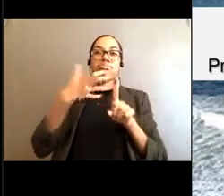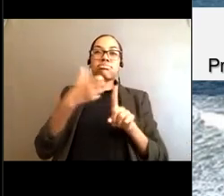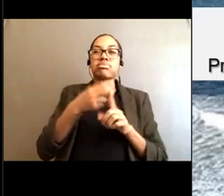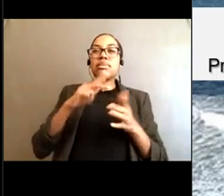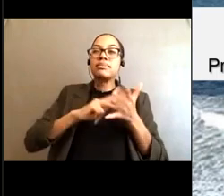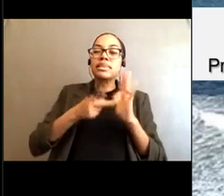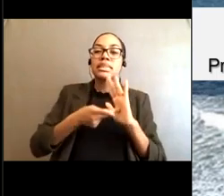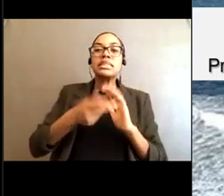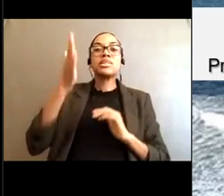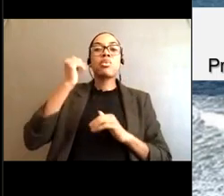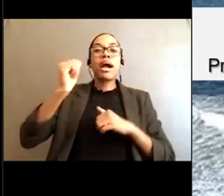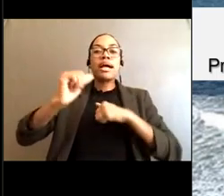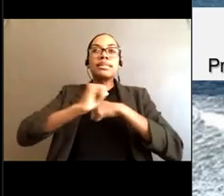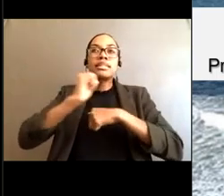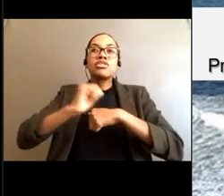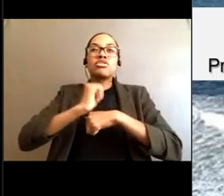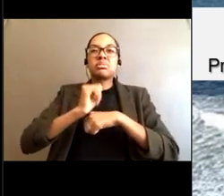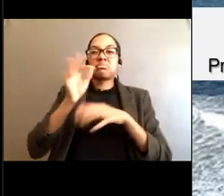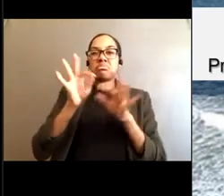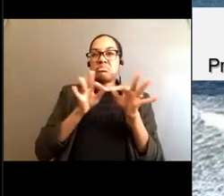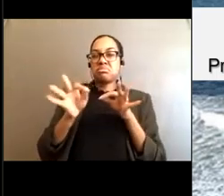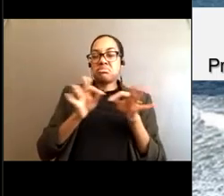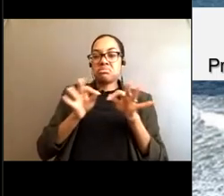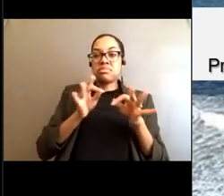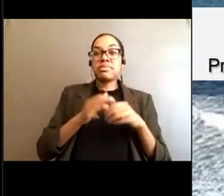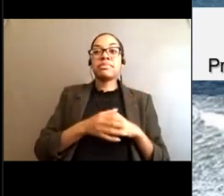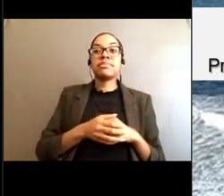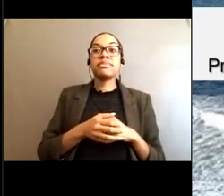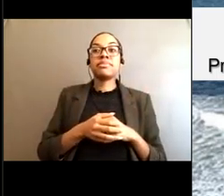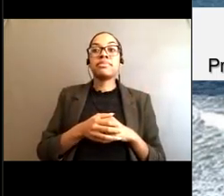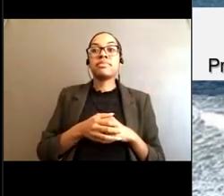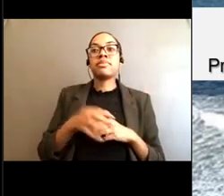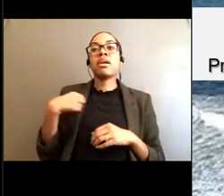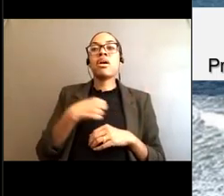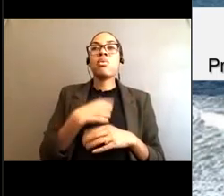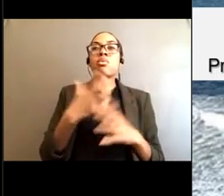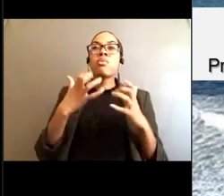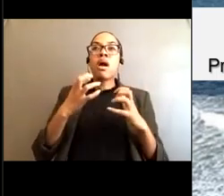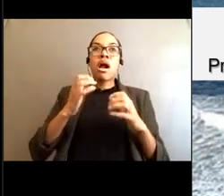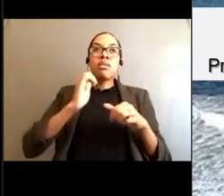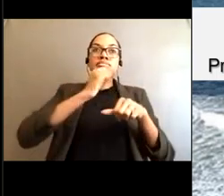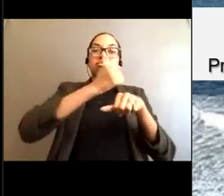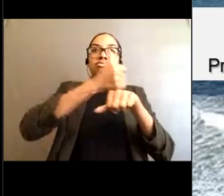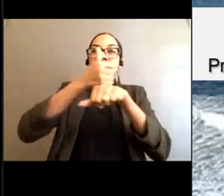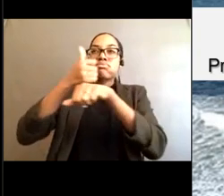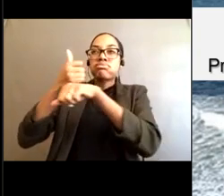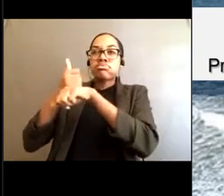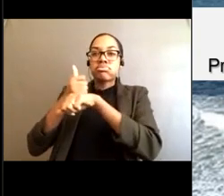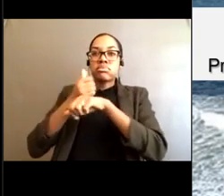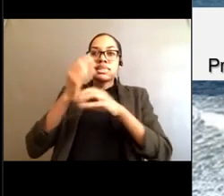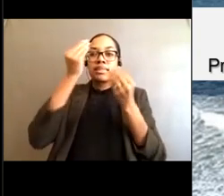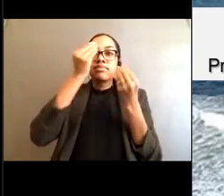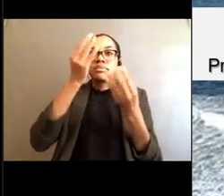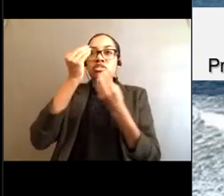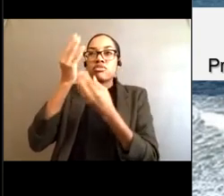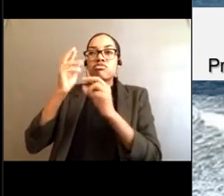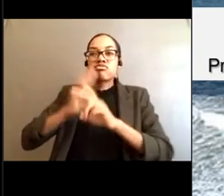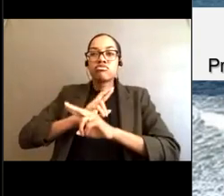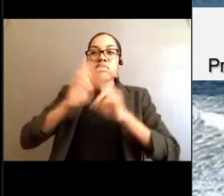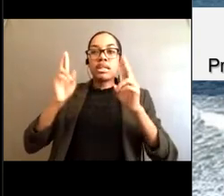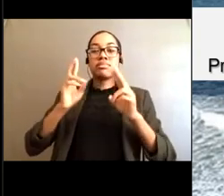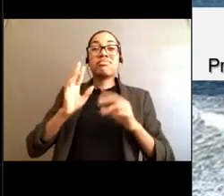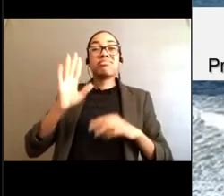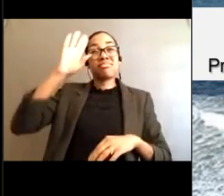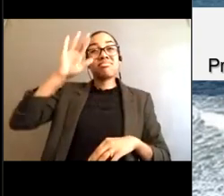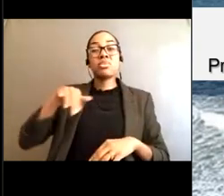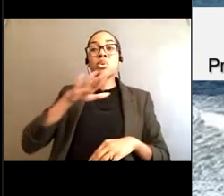build the resiliency within our communities and in our nation, we want to build a weather-ready nation. You can have the best technology in the world,